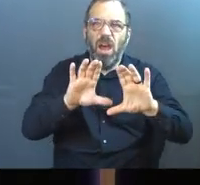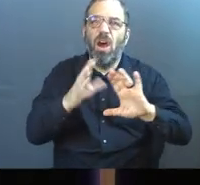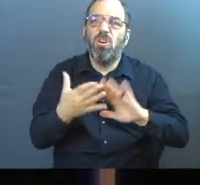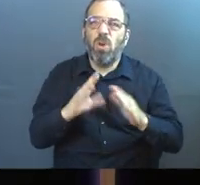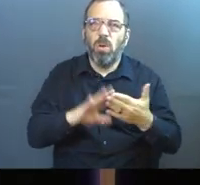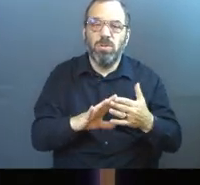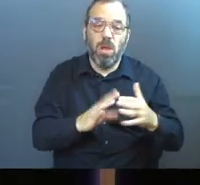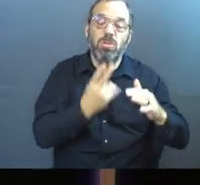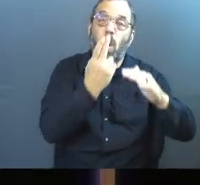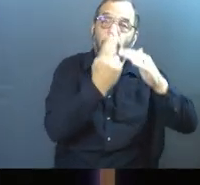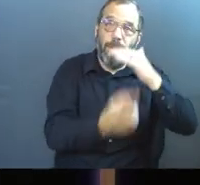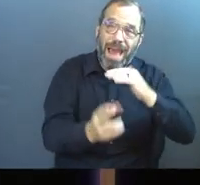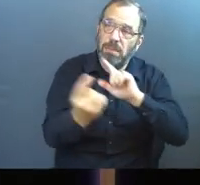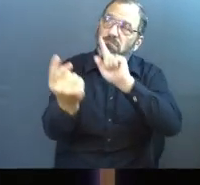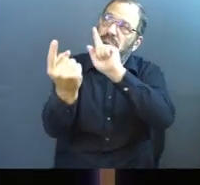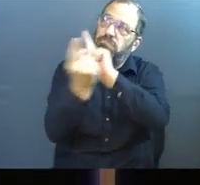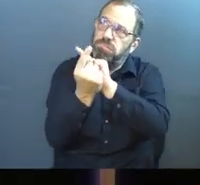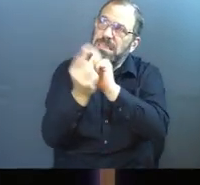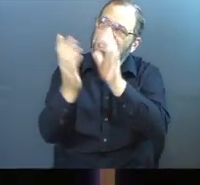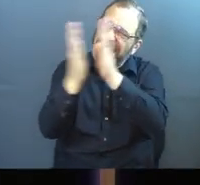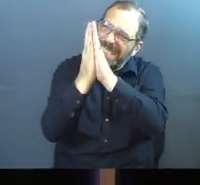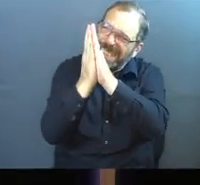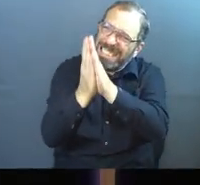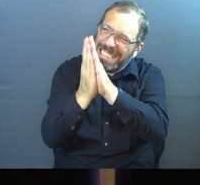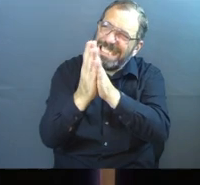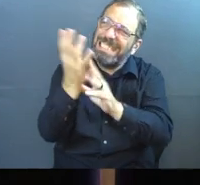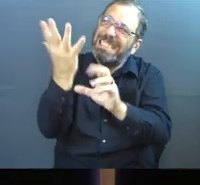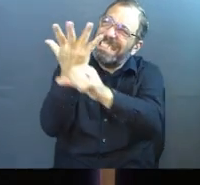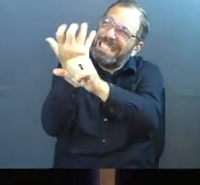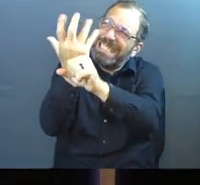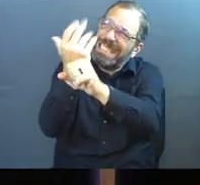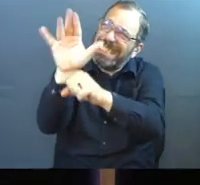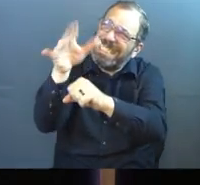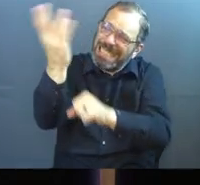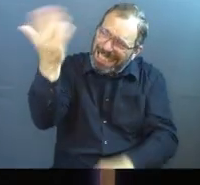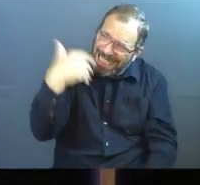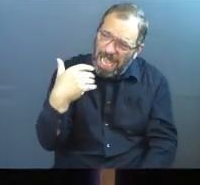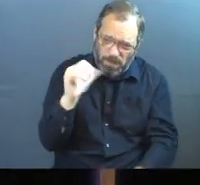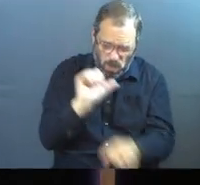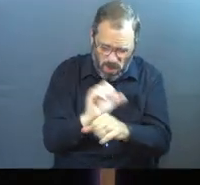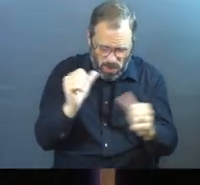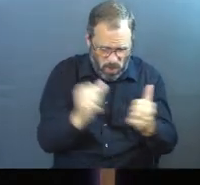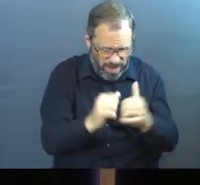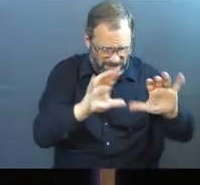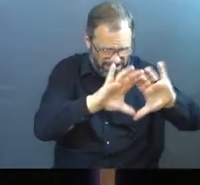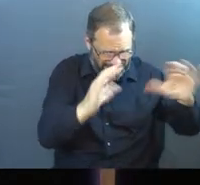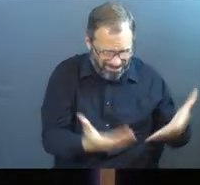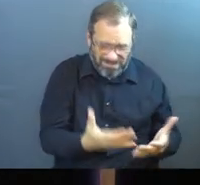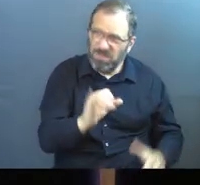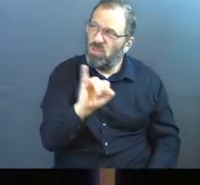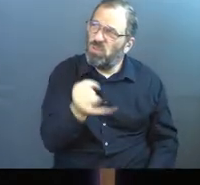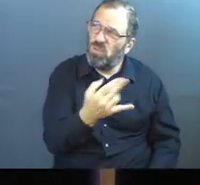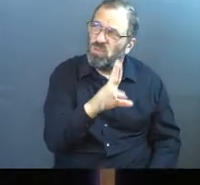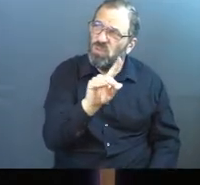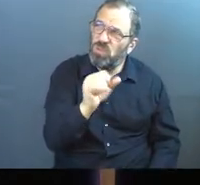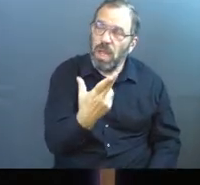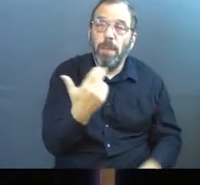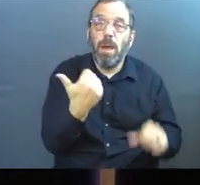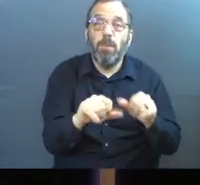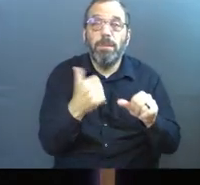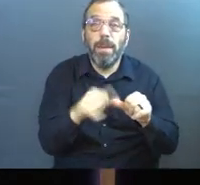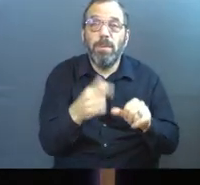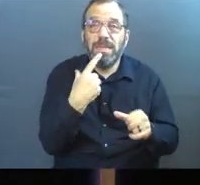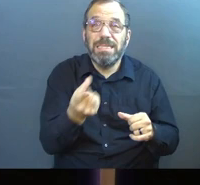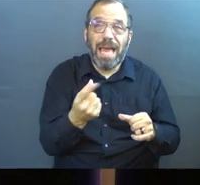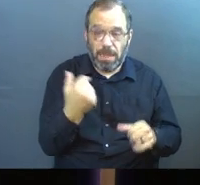Habakkuk, the prophet, goes to God and he prays and he pleads to God to come and deal with his people. But one of the things we said last